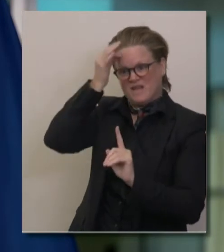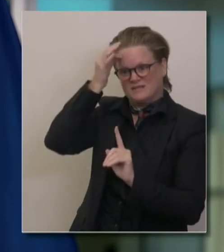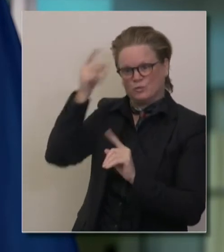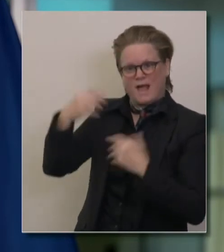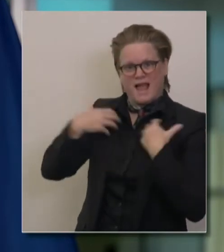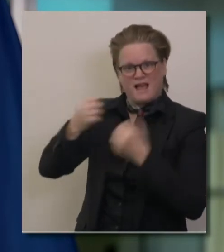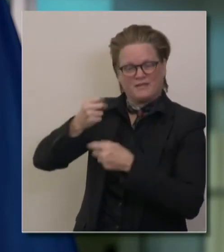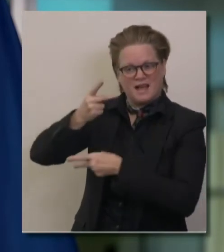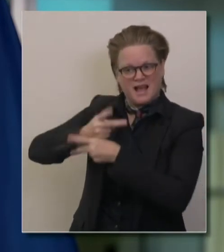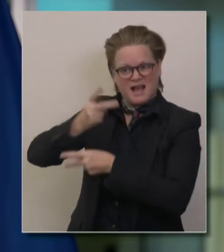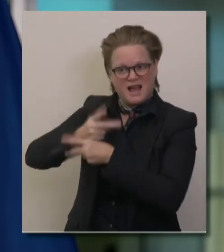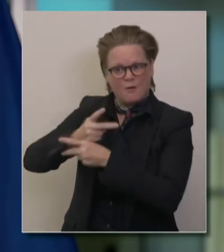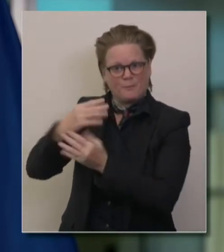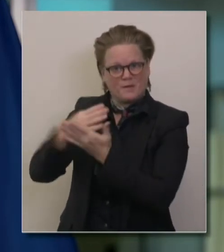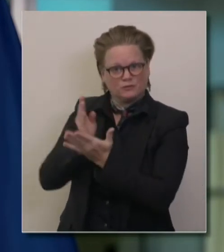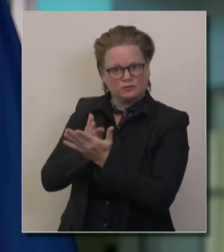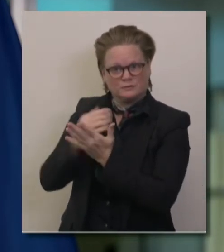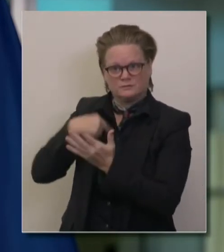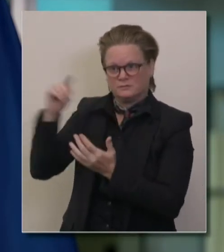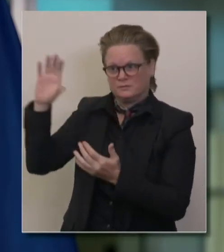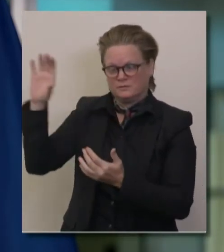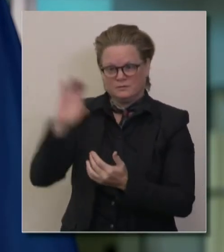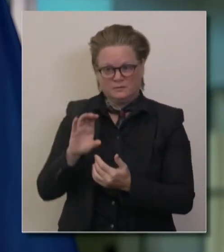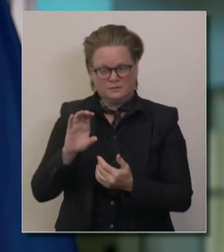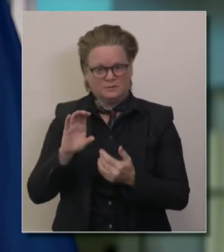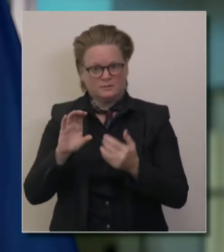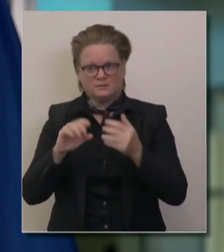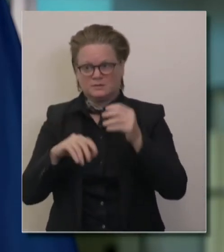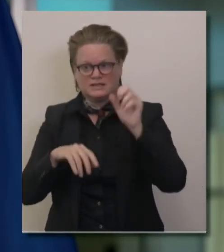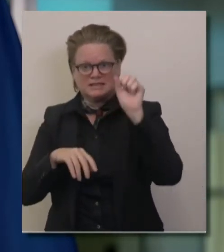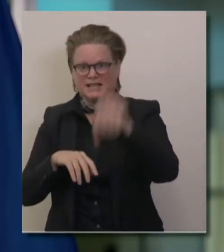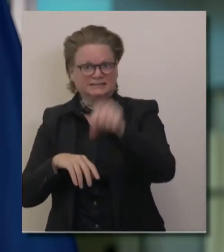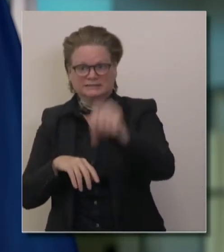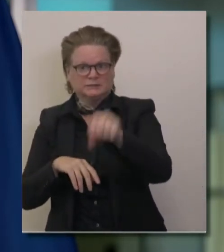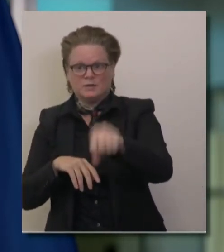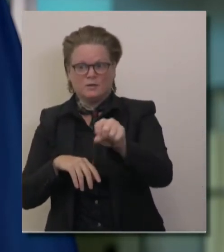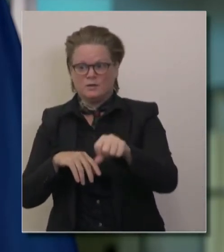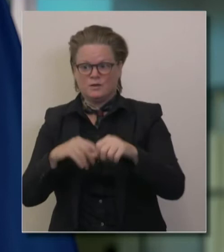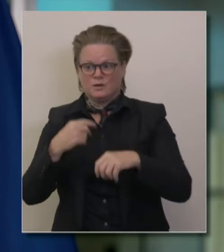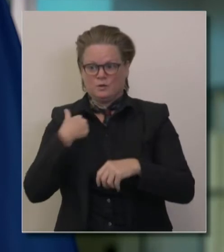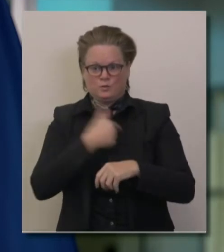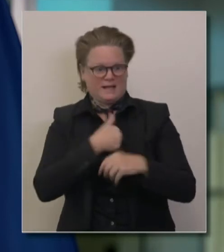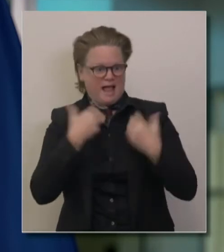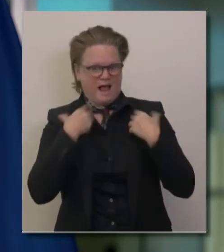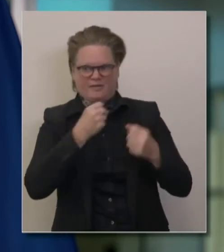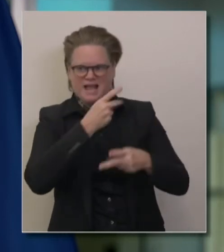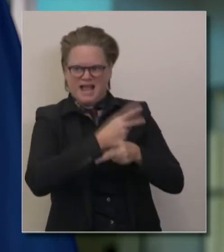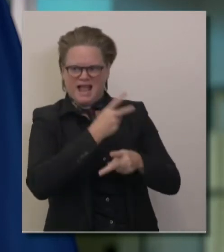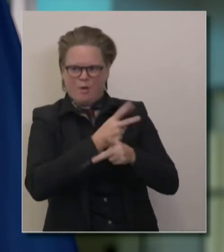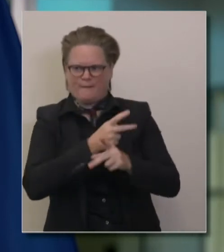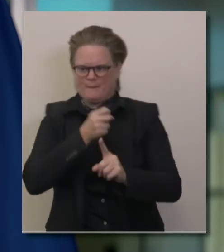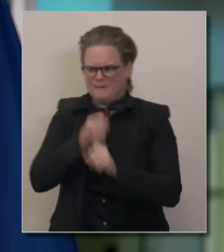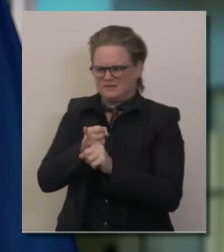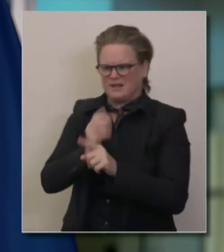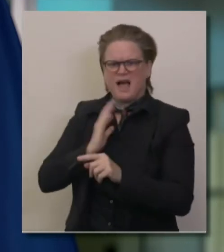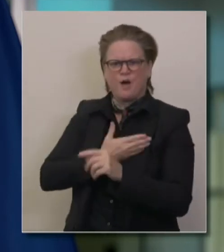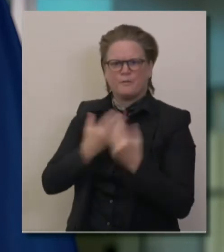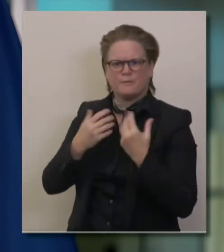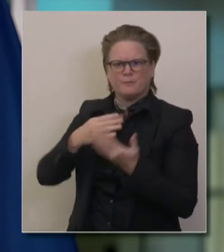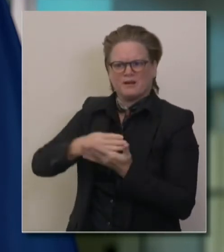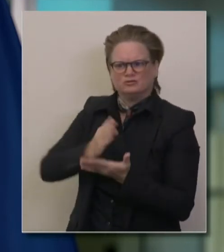serious budget conversation unless you're talking about healthcare. And we have had our eye and you know well on some big reforms